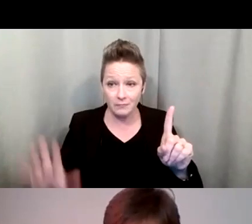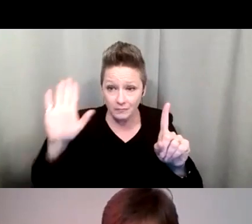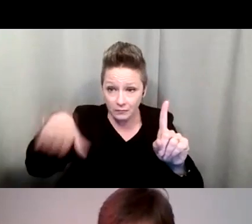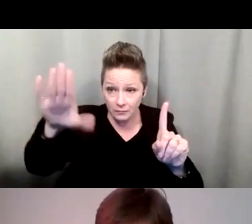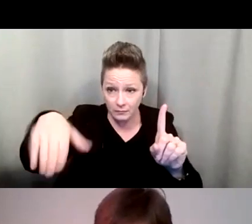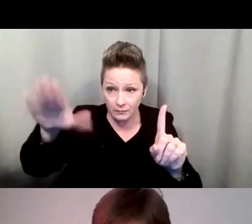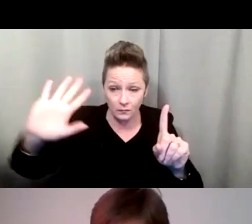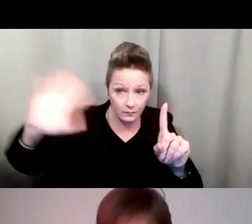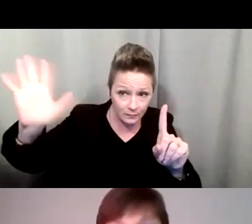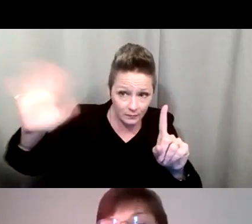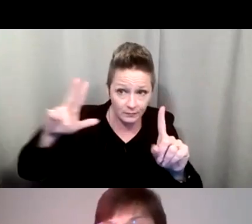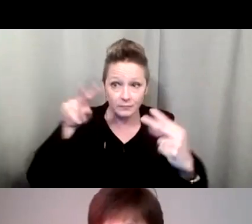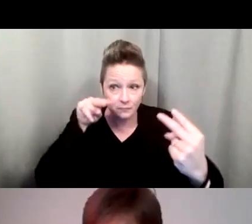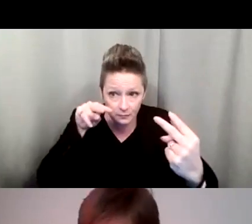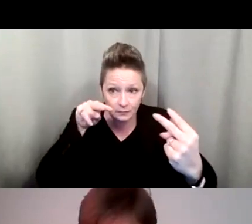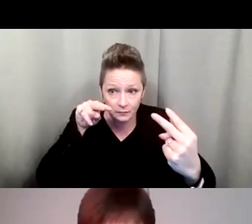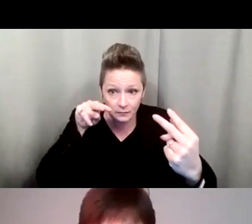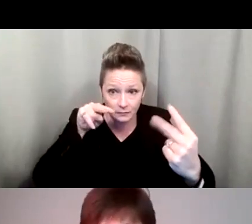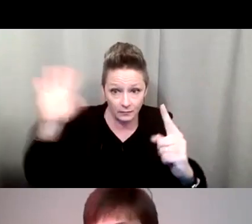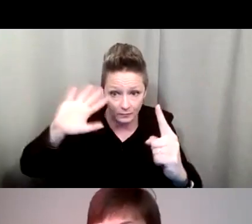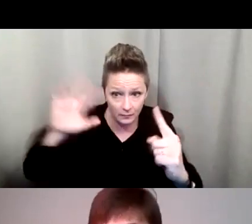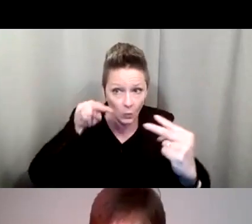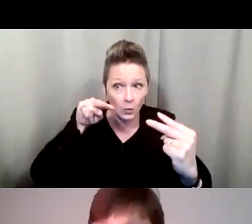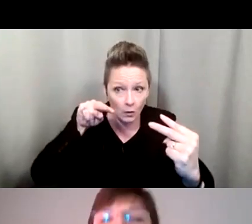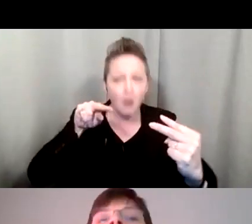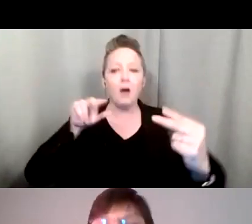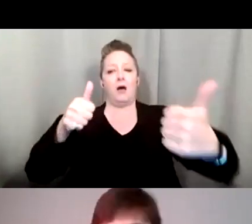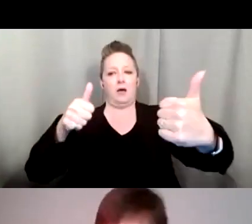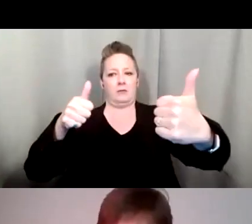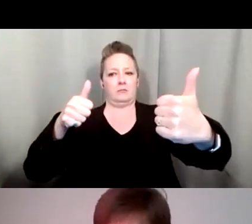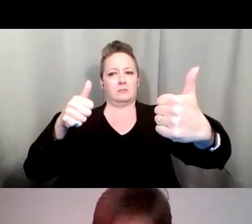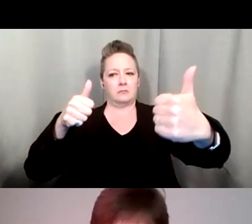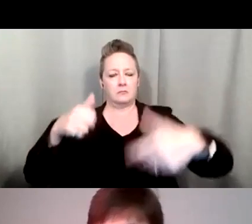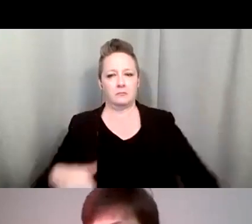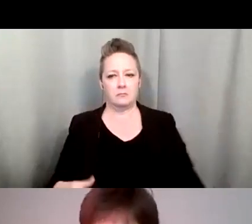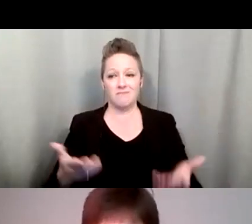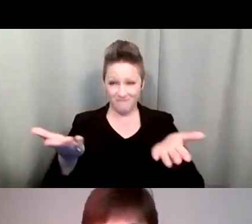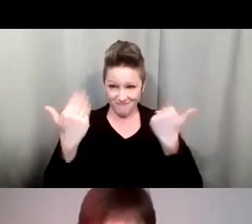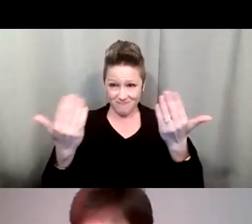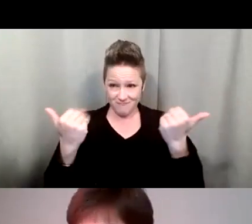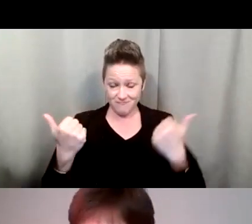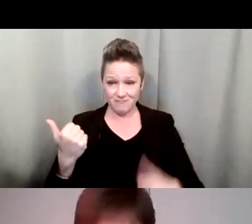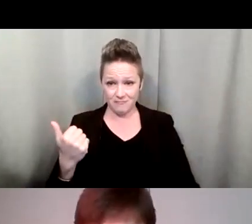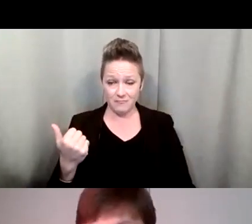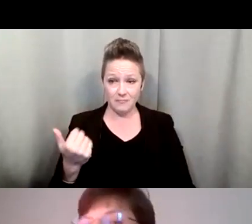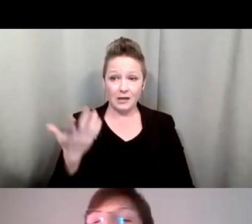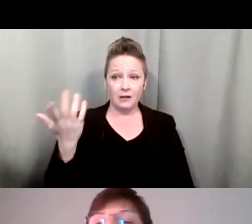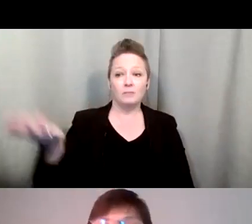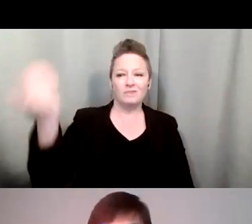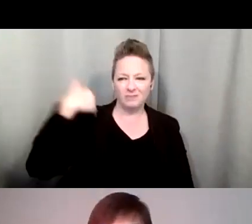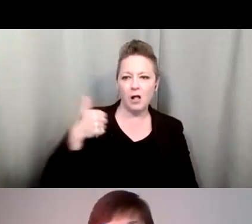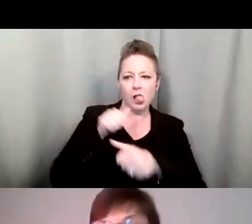person. Eye of contact. And once you're connected, perfect. Gesture. Come forward if you need to go in another room.